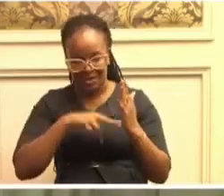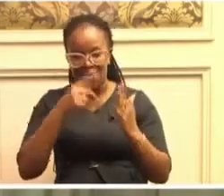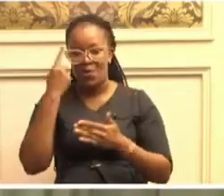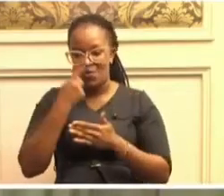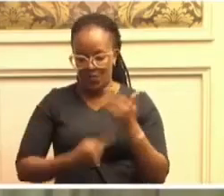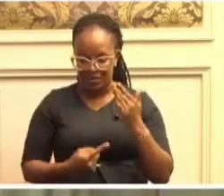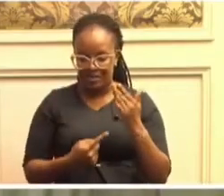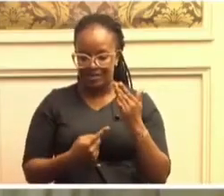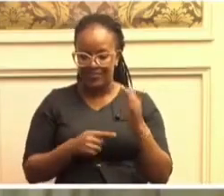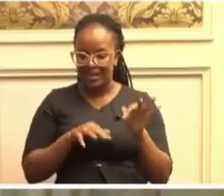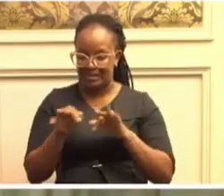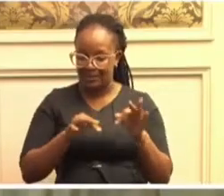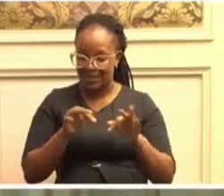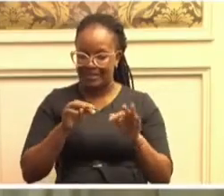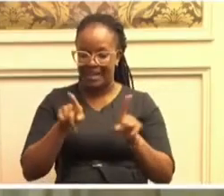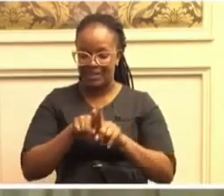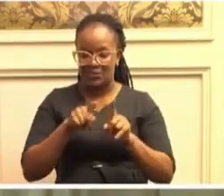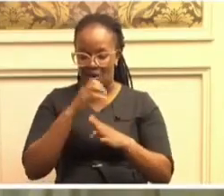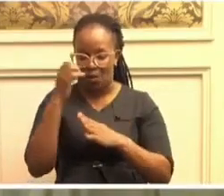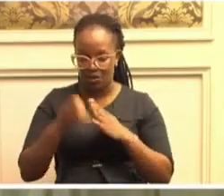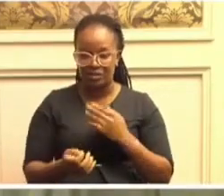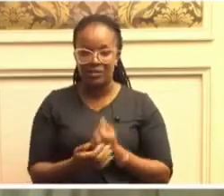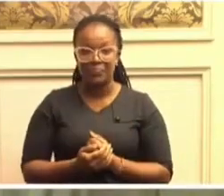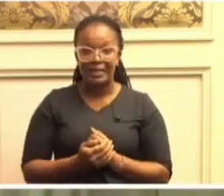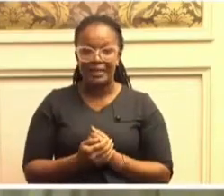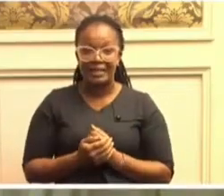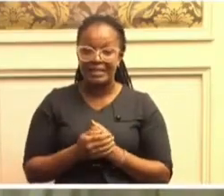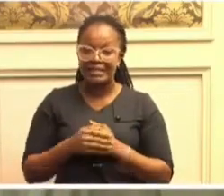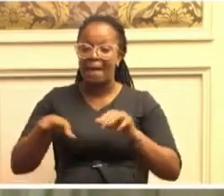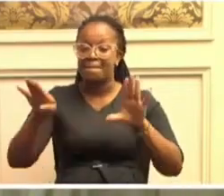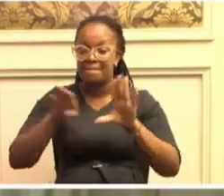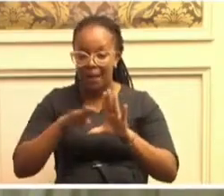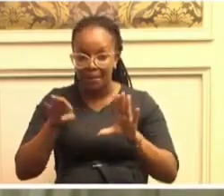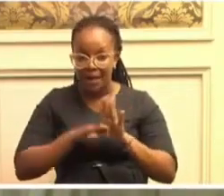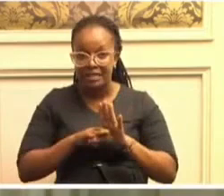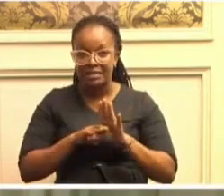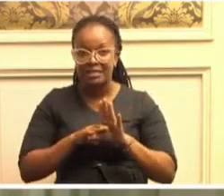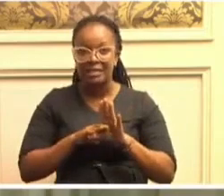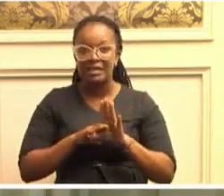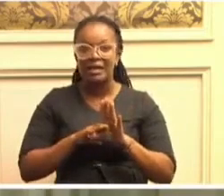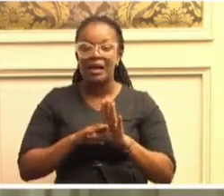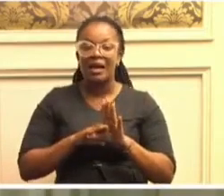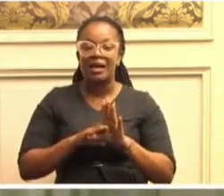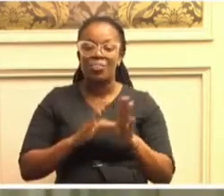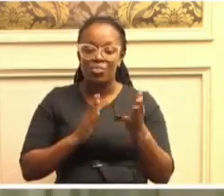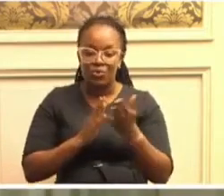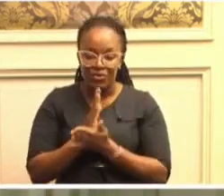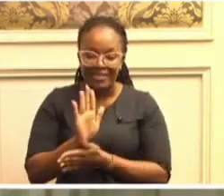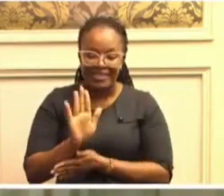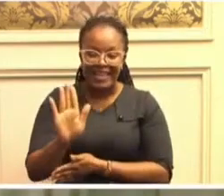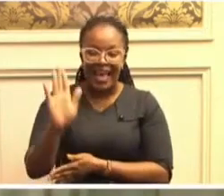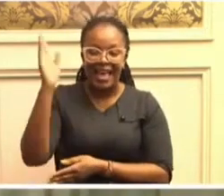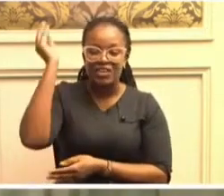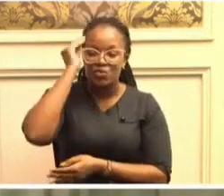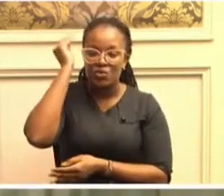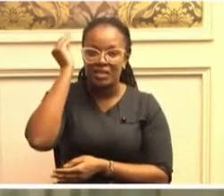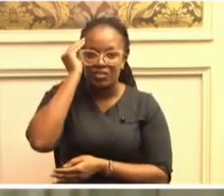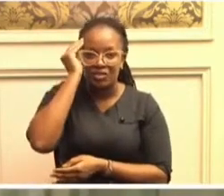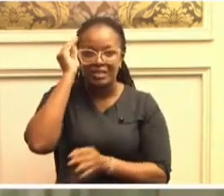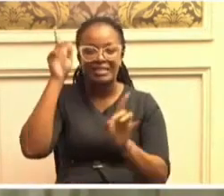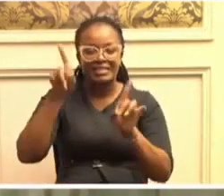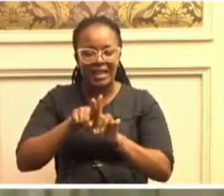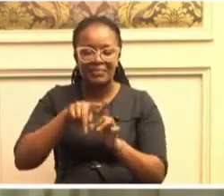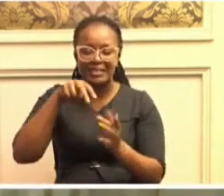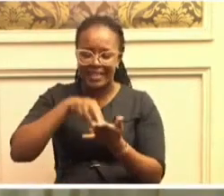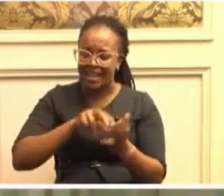as he concludes. It is members by virtue of their education and standing society